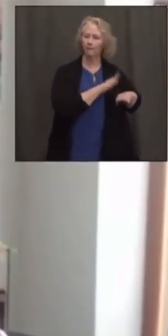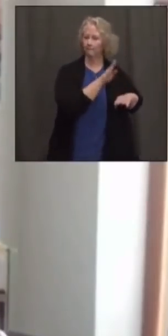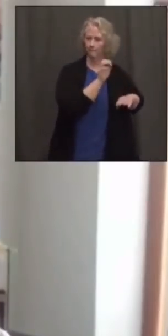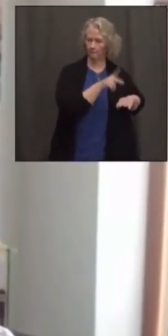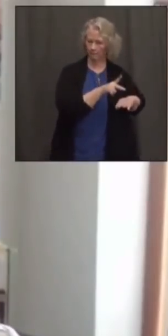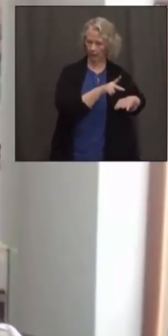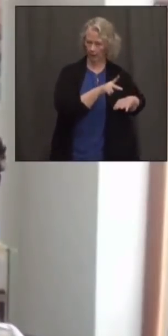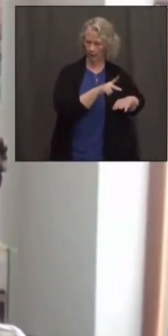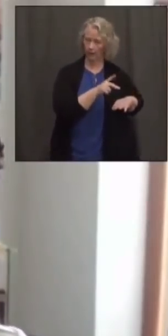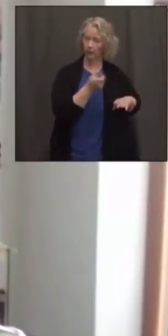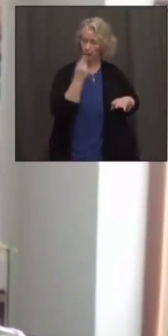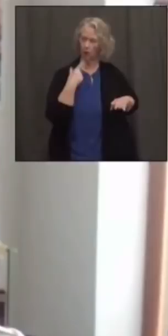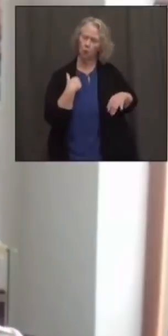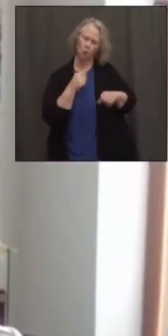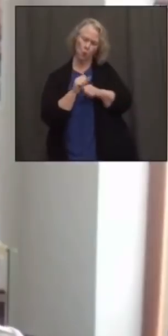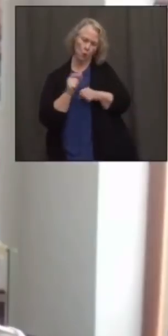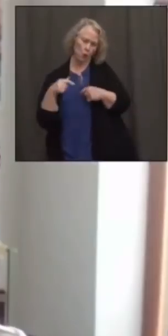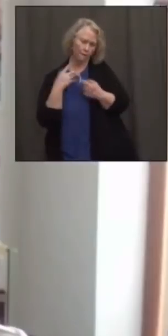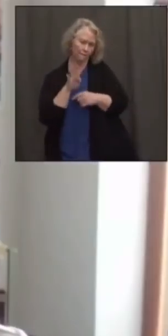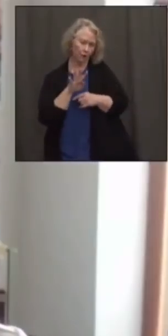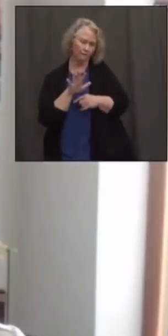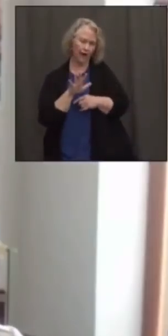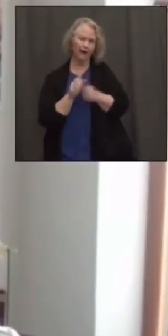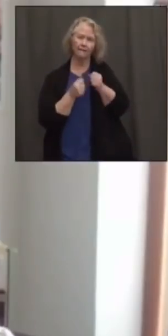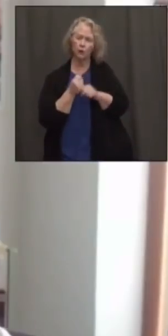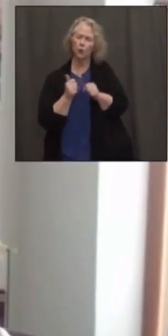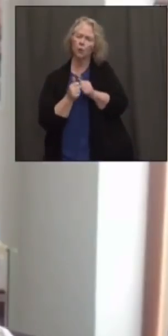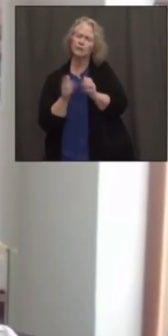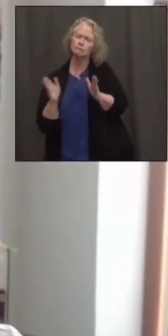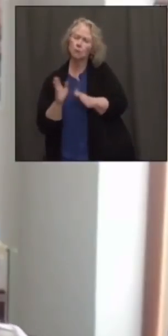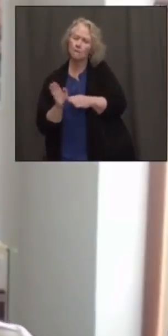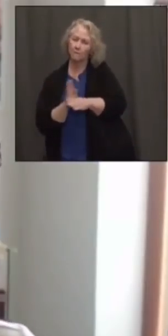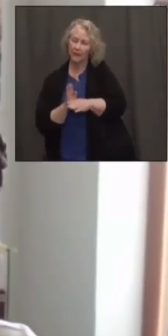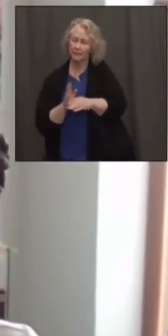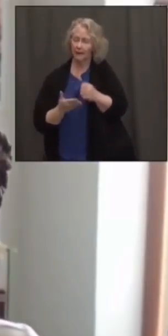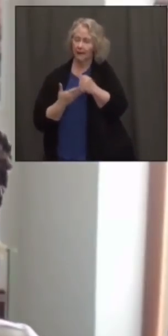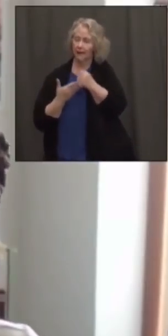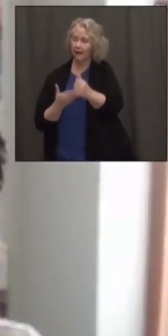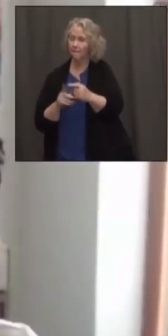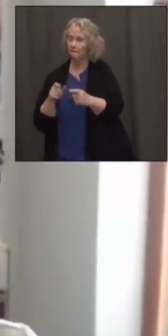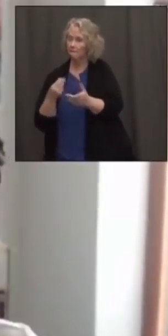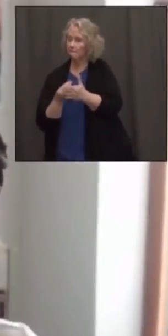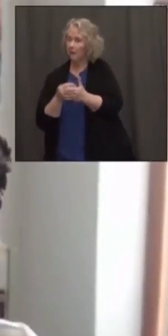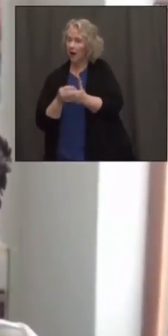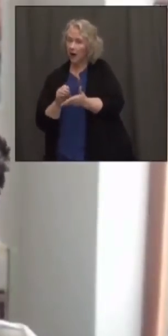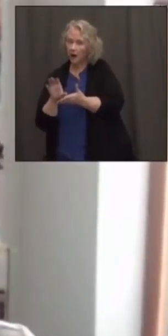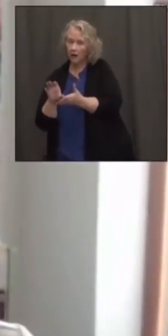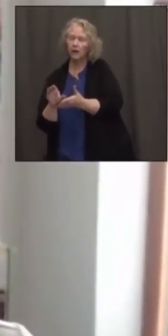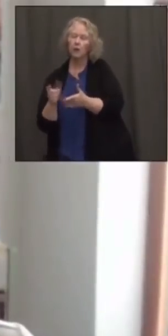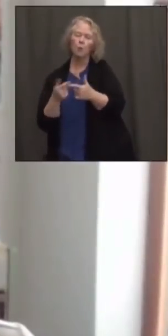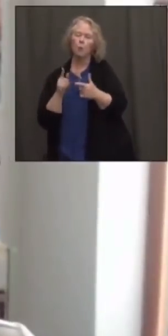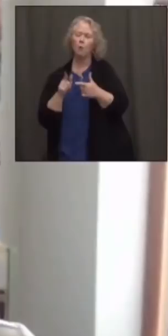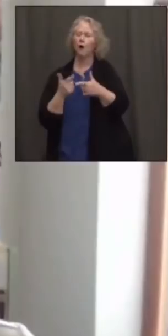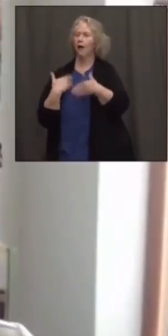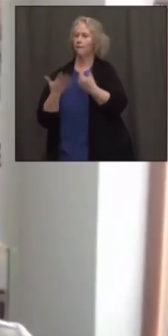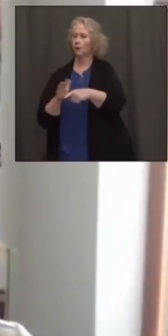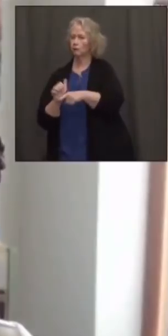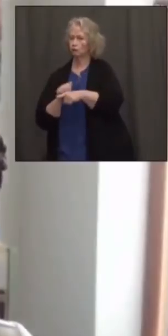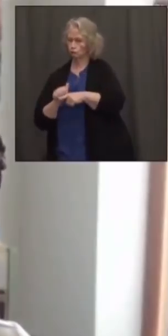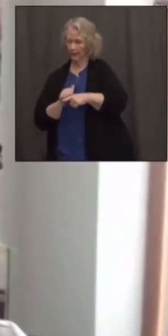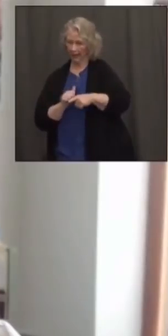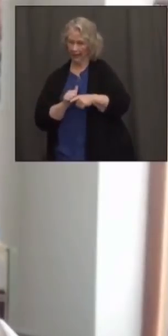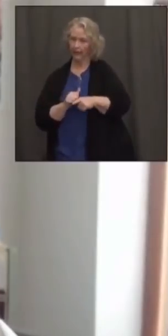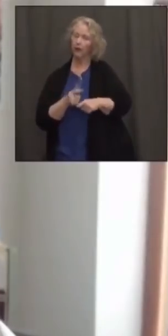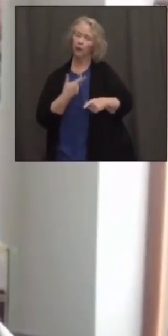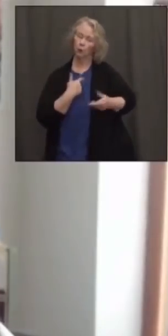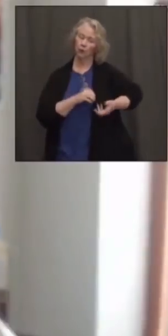of working with small businesses to provide them with either access to capital or training. And as a part of that, we have partnered